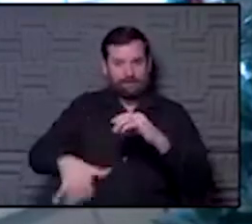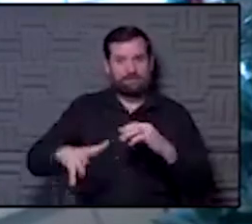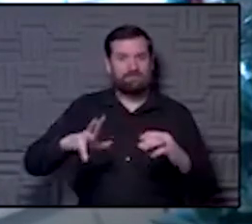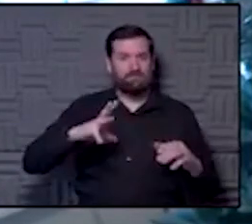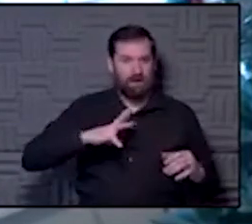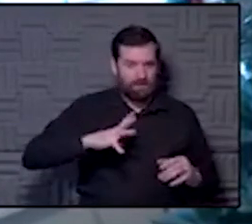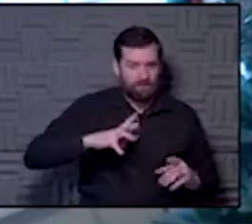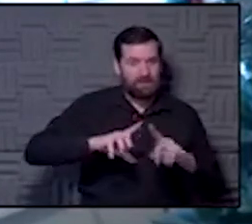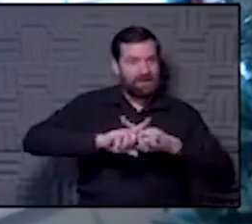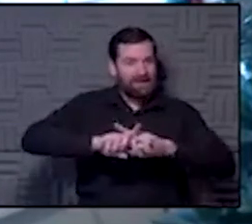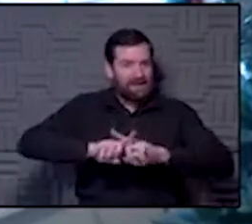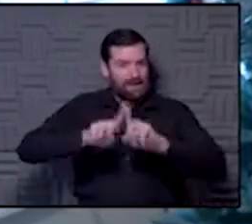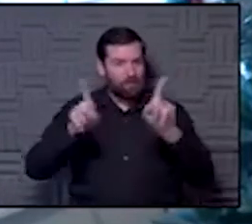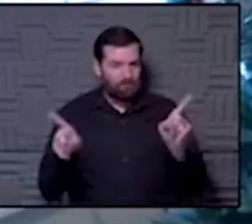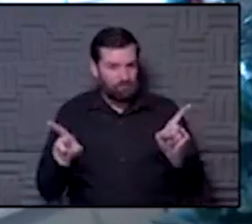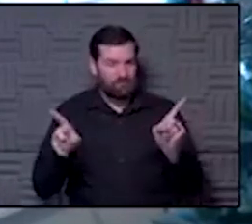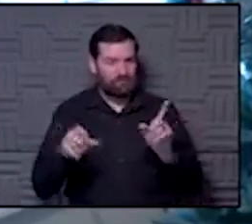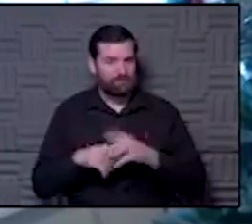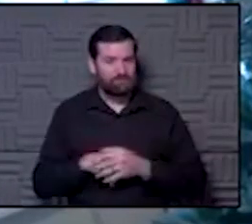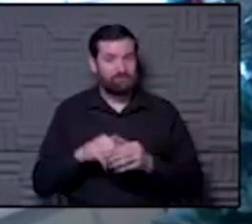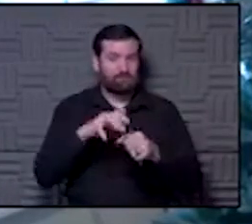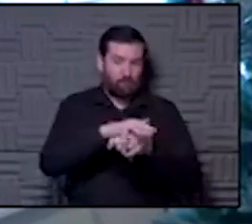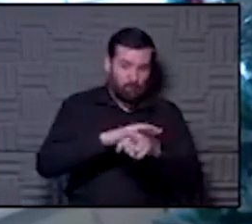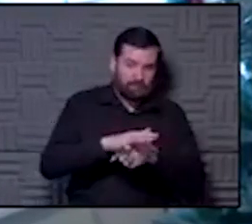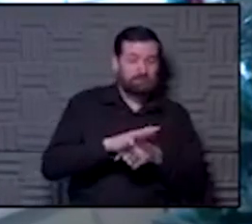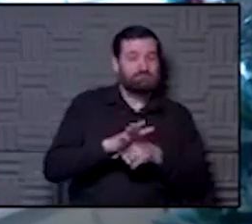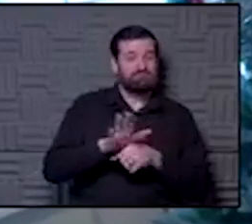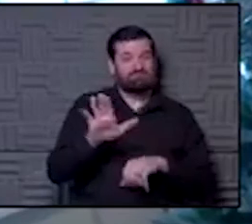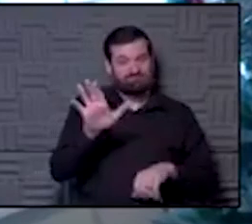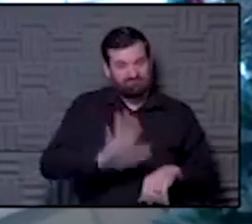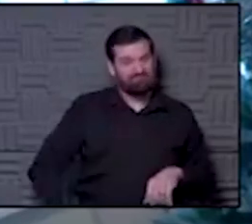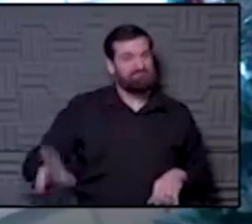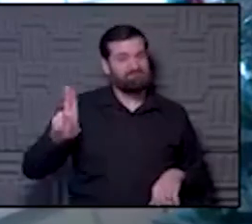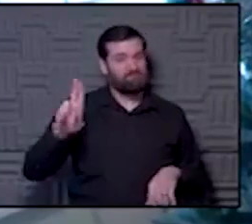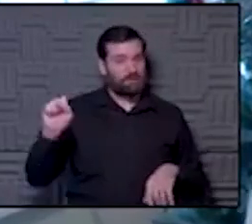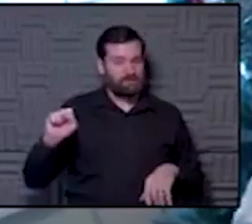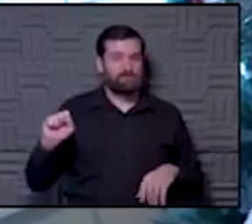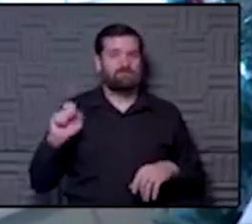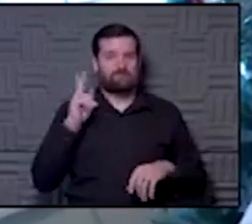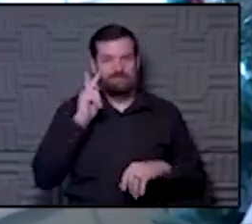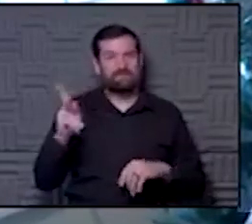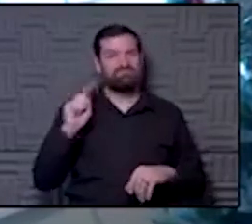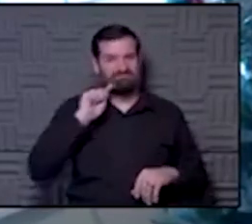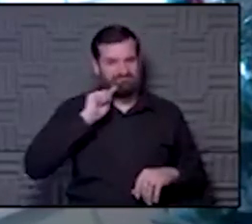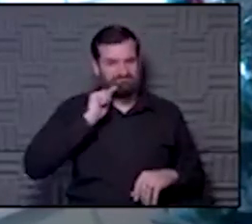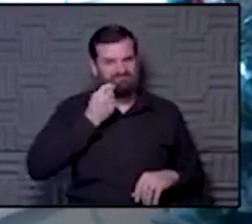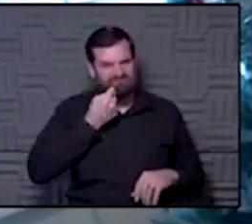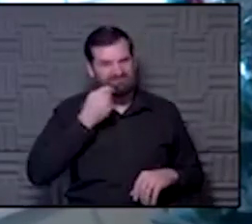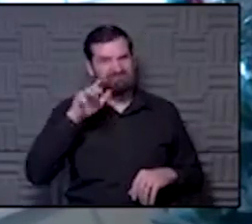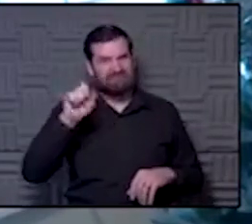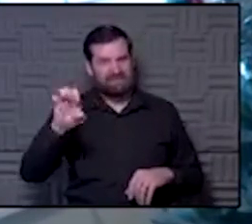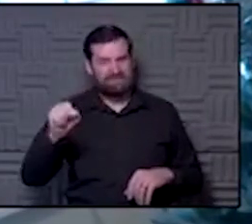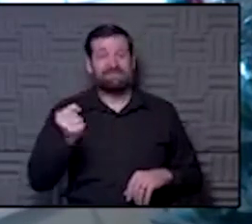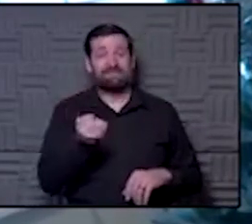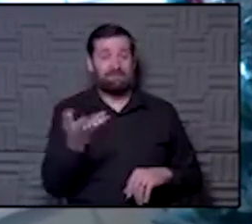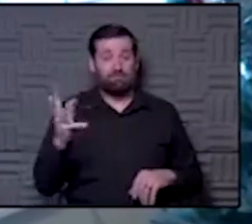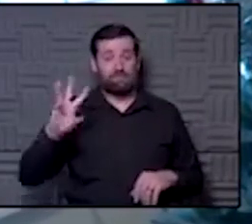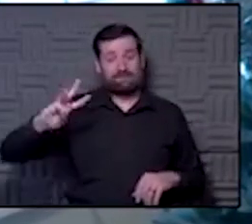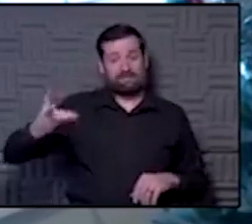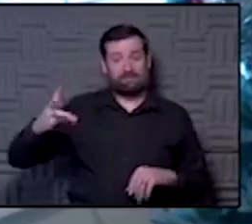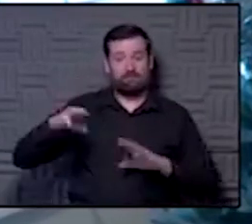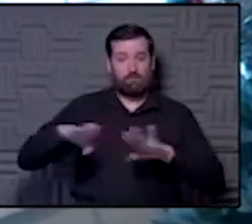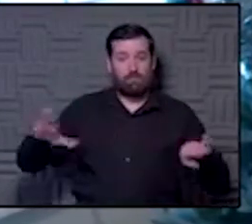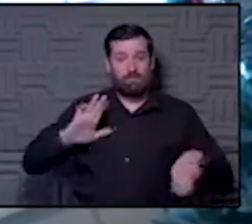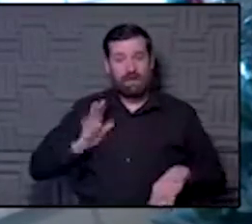However, you know, locally and nationally, we've seen some very severe cases and there have been several on the sixth floor, you know, of our